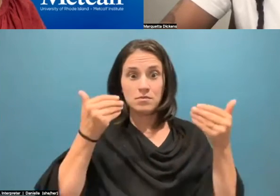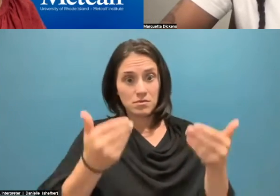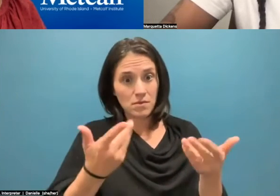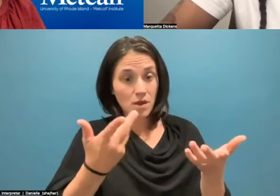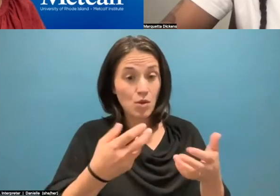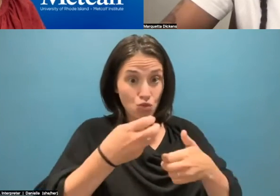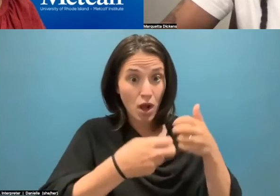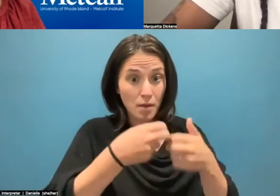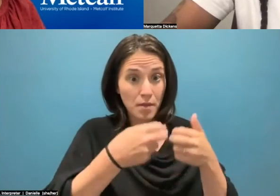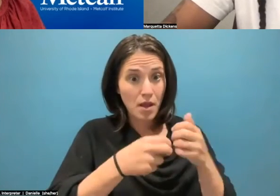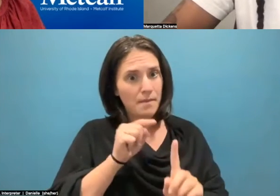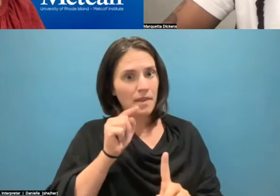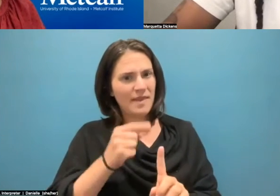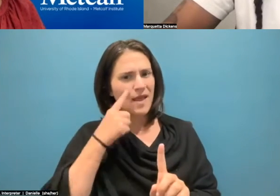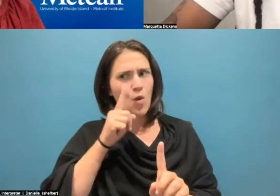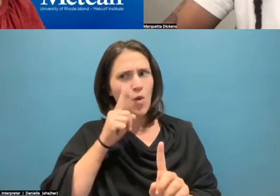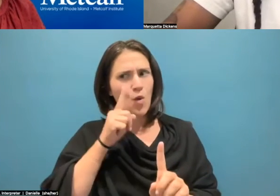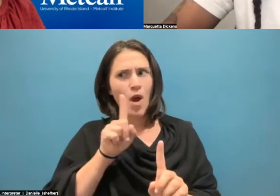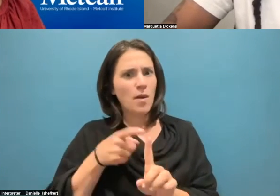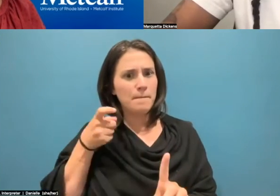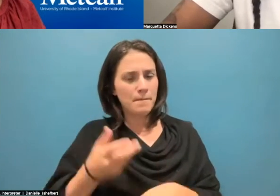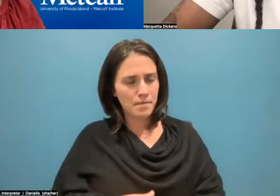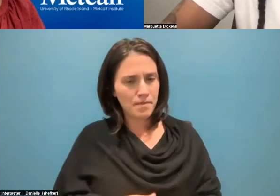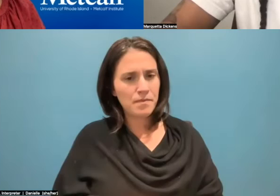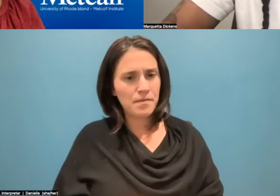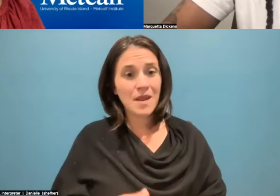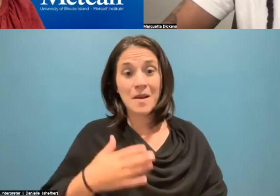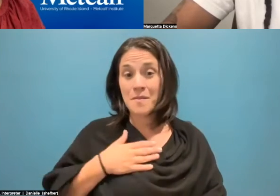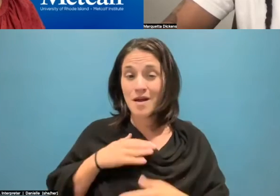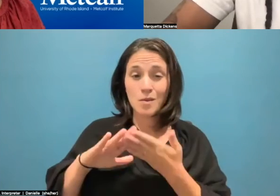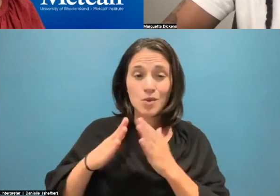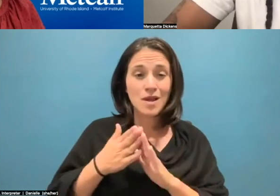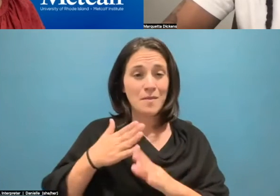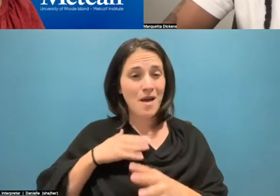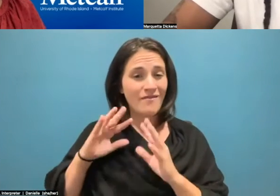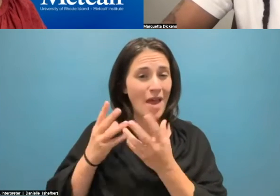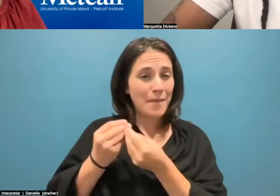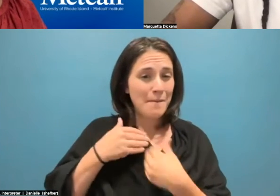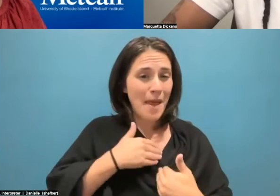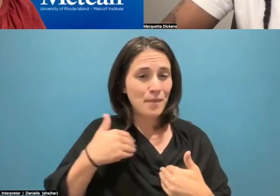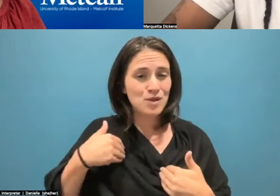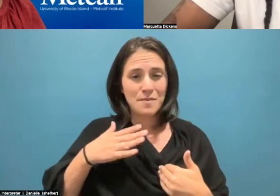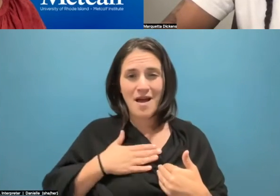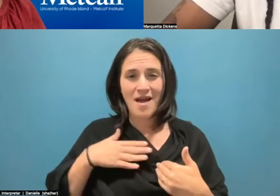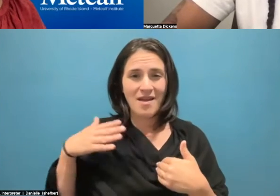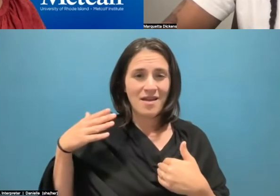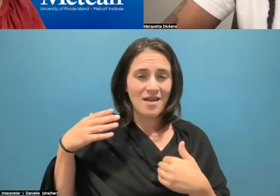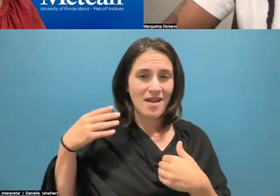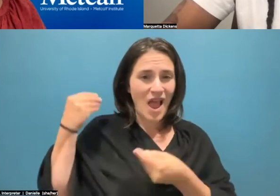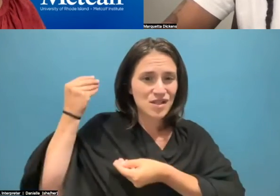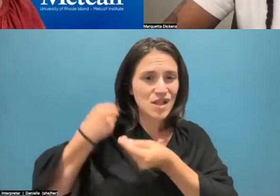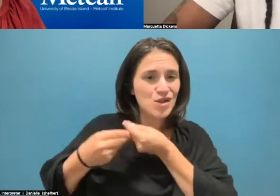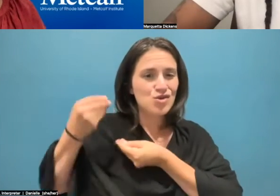talk about how this came from my community, my family members, my ancestors, being forced to flood plain areas after